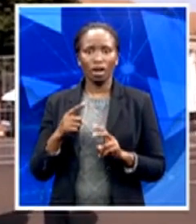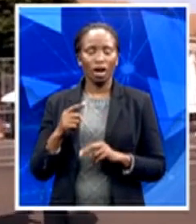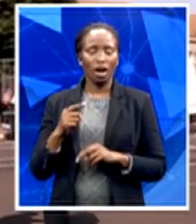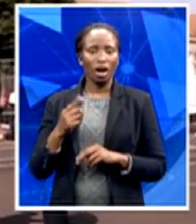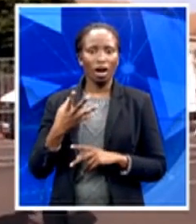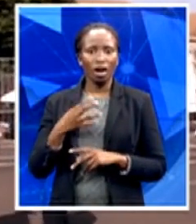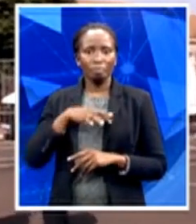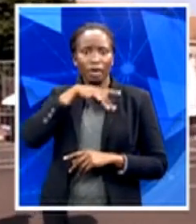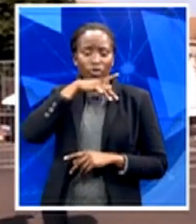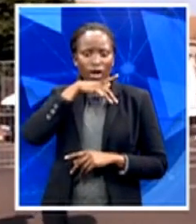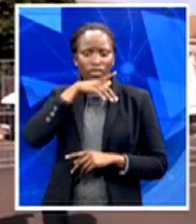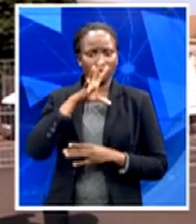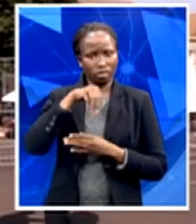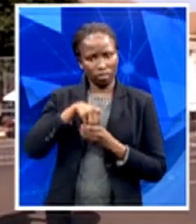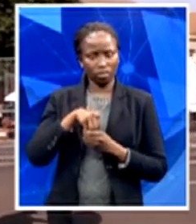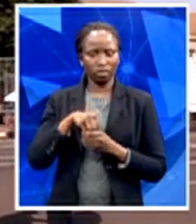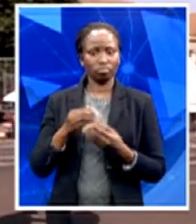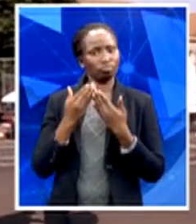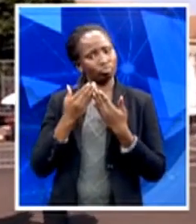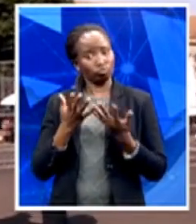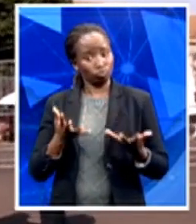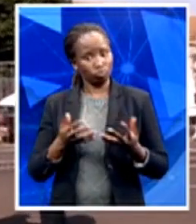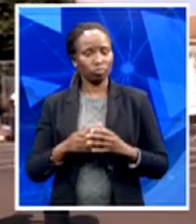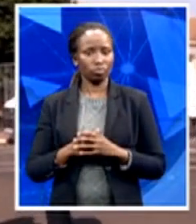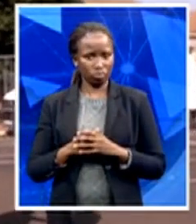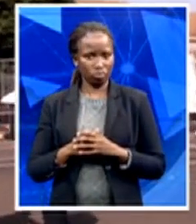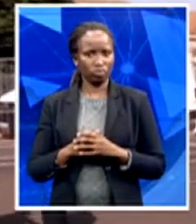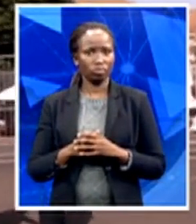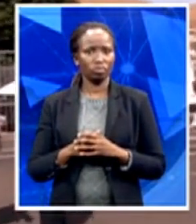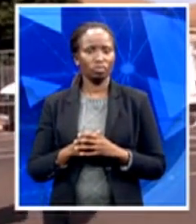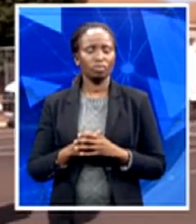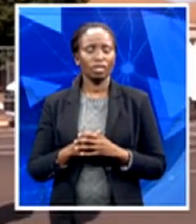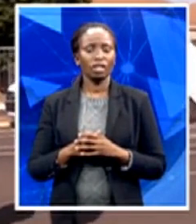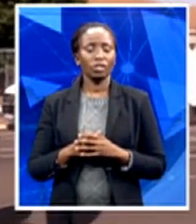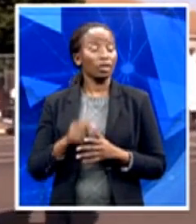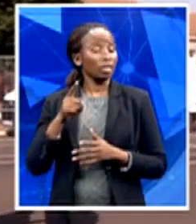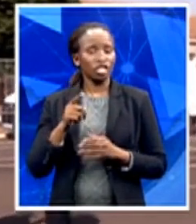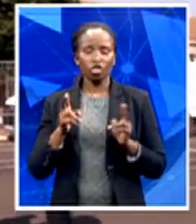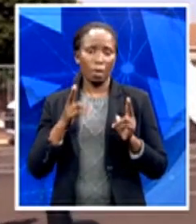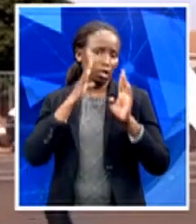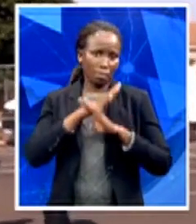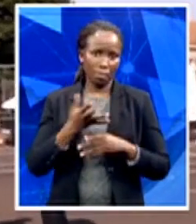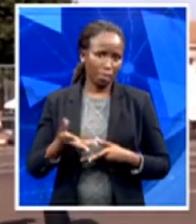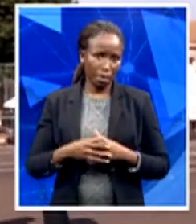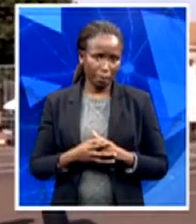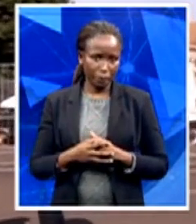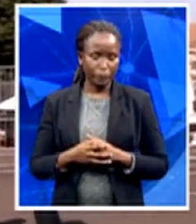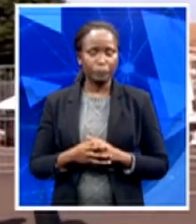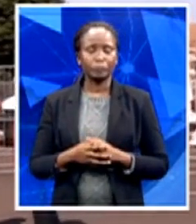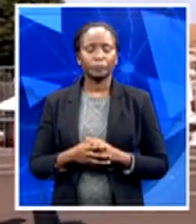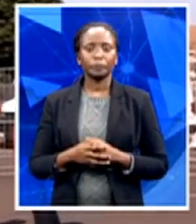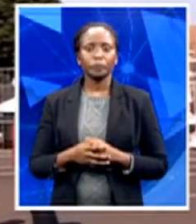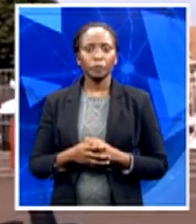normalising the political situation, which was abnormal and under colonialism of a special type.